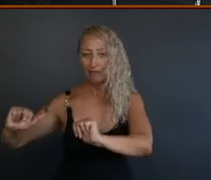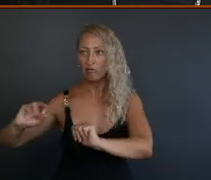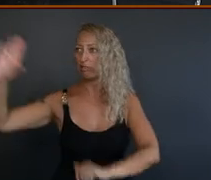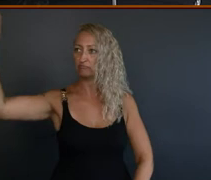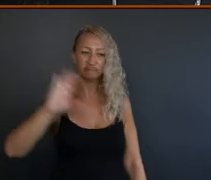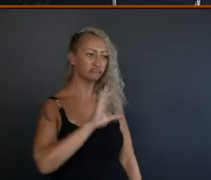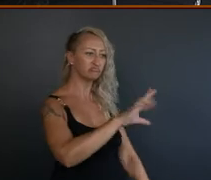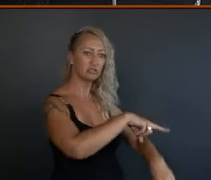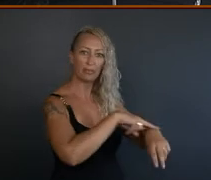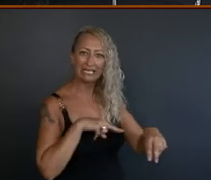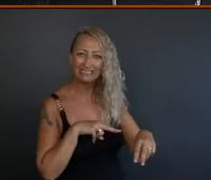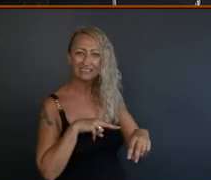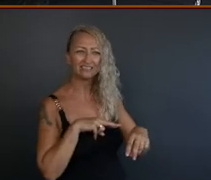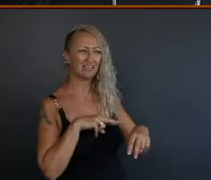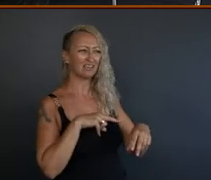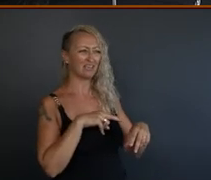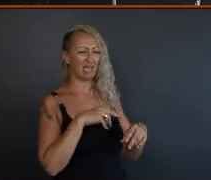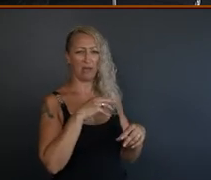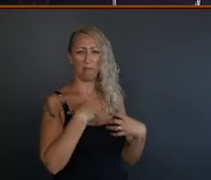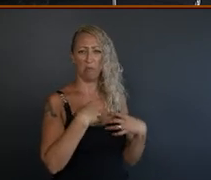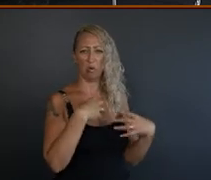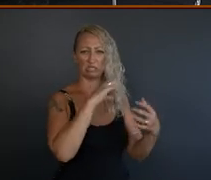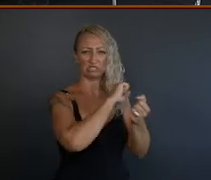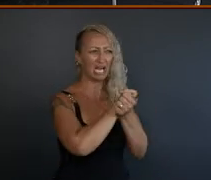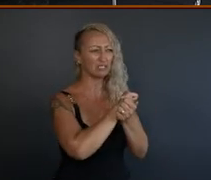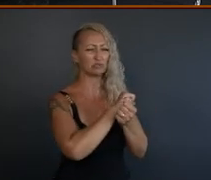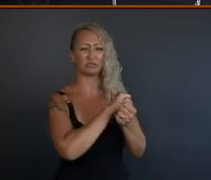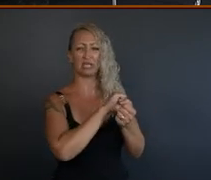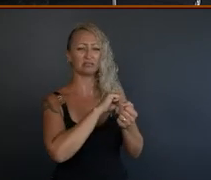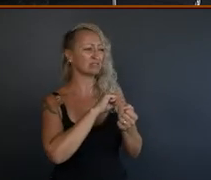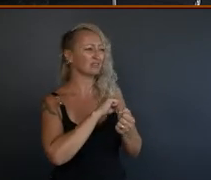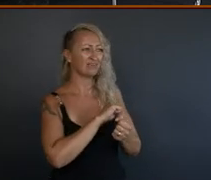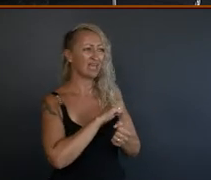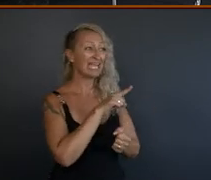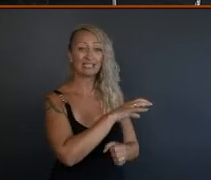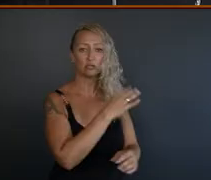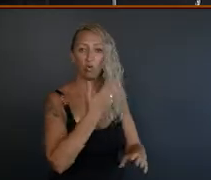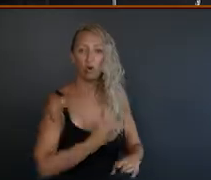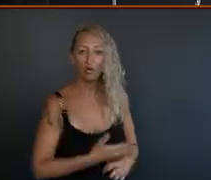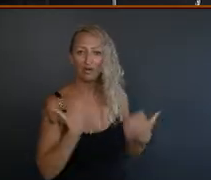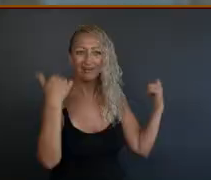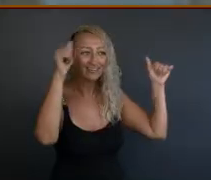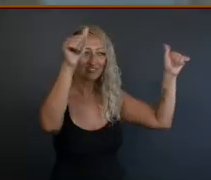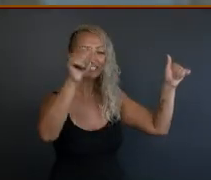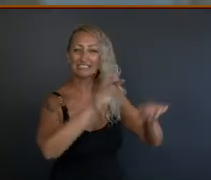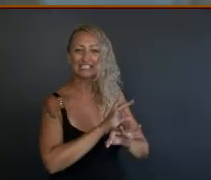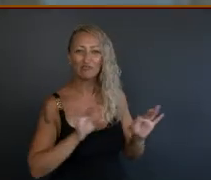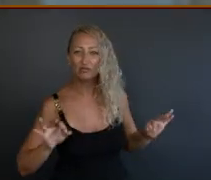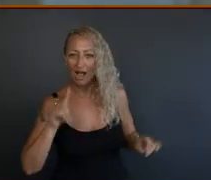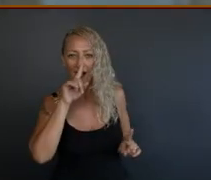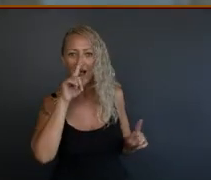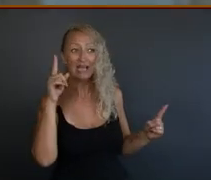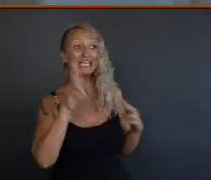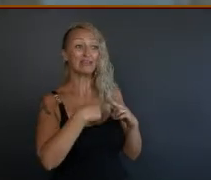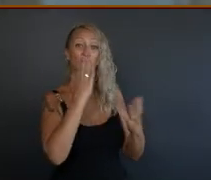this society. And that's proven that it doesn't work. Like at the end of the day, if you wanted real